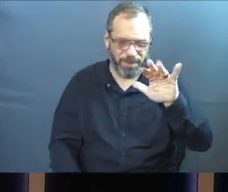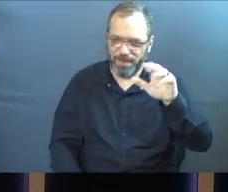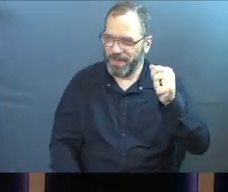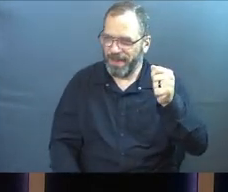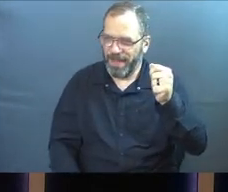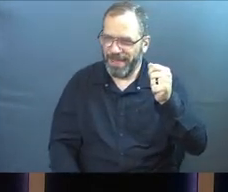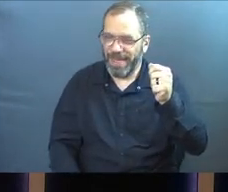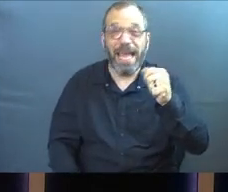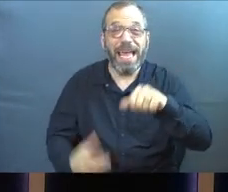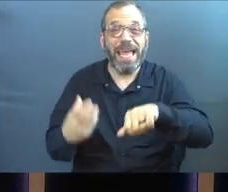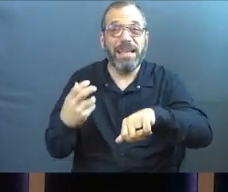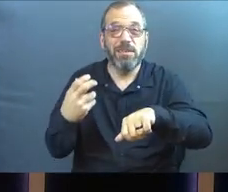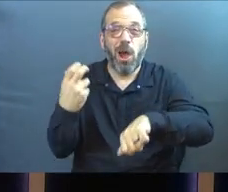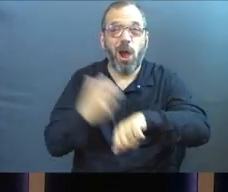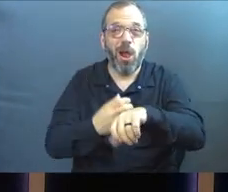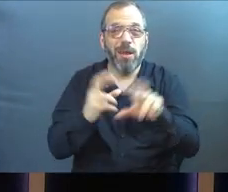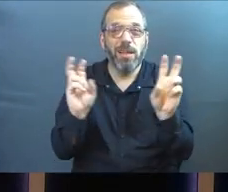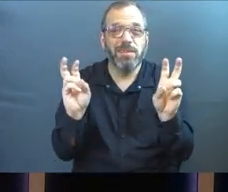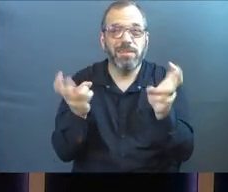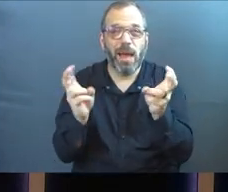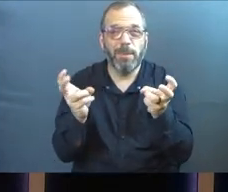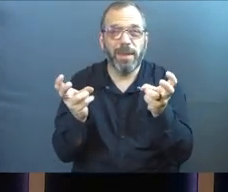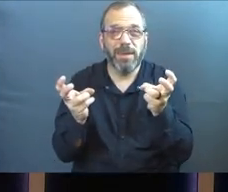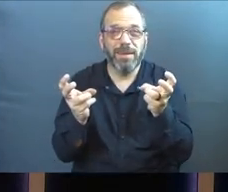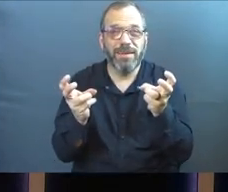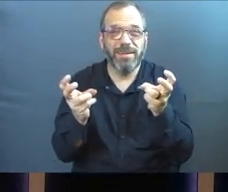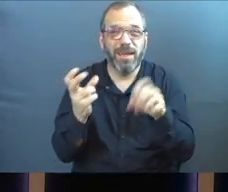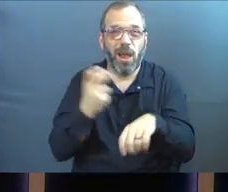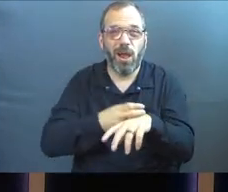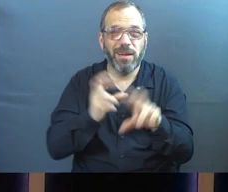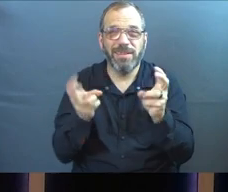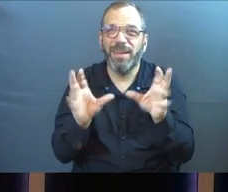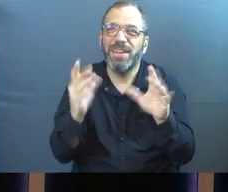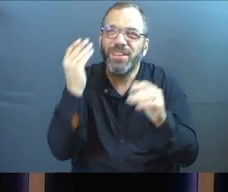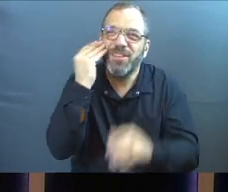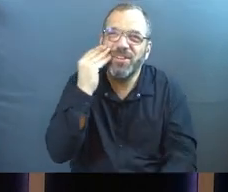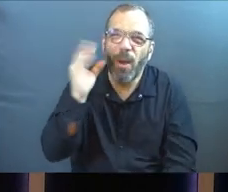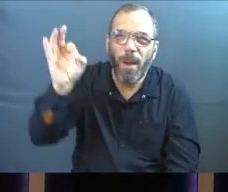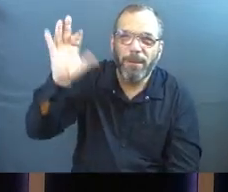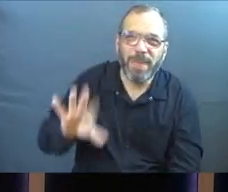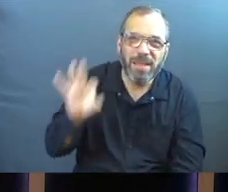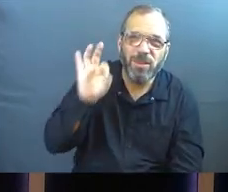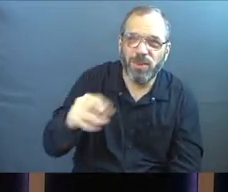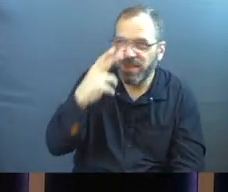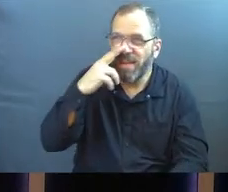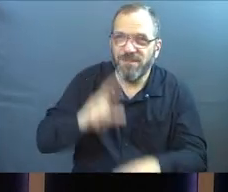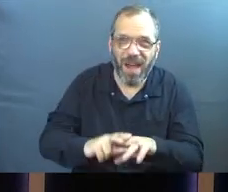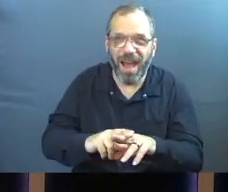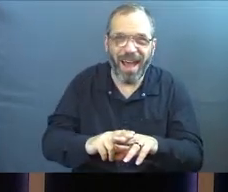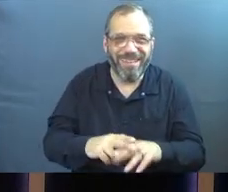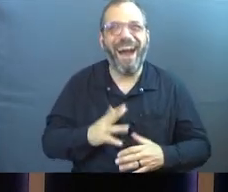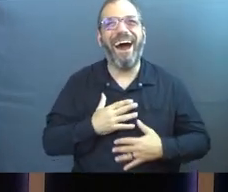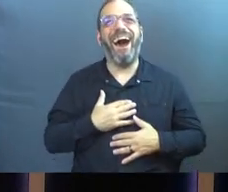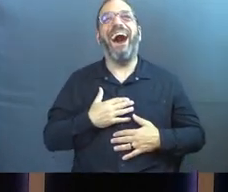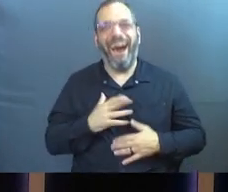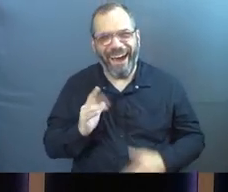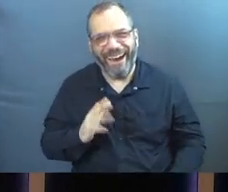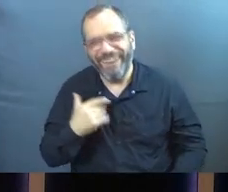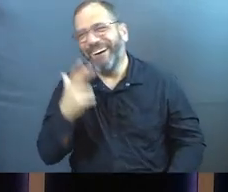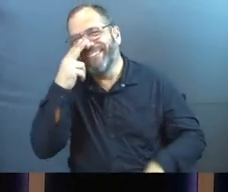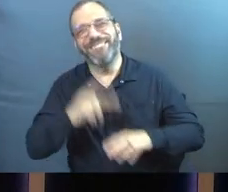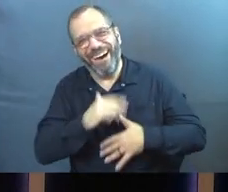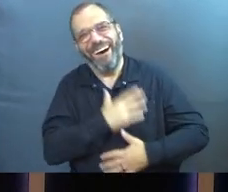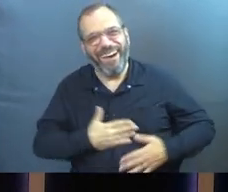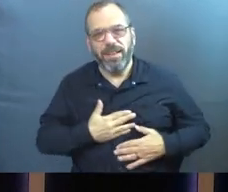It's, it's, a tough topic on the, on the, you know, pastor preaching funnel meter. This is, rates pretty low